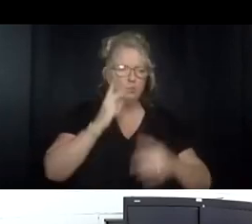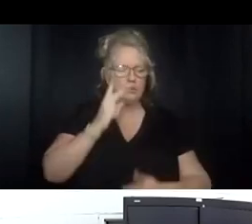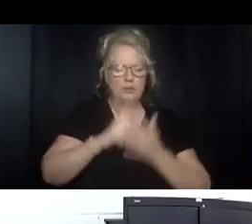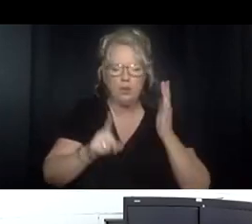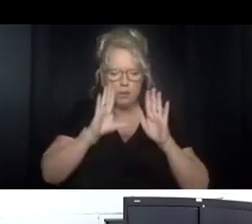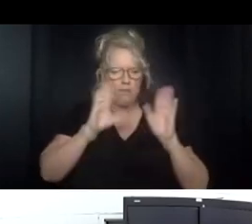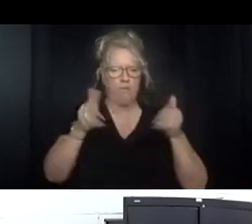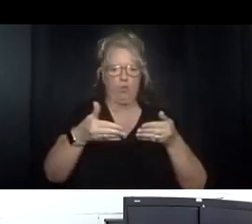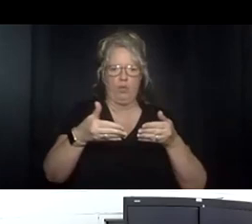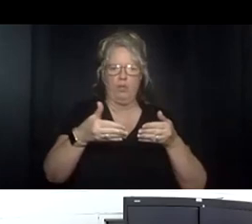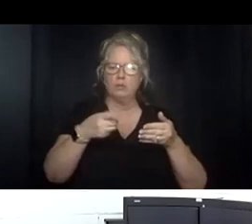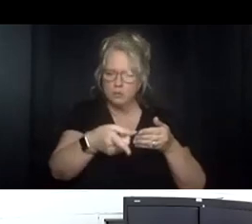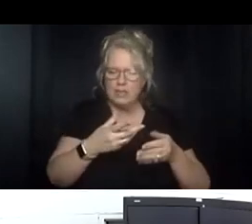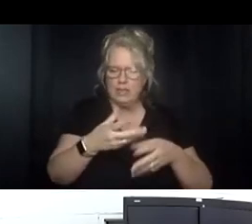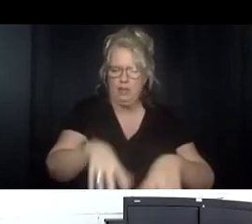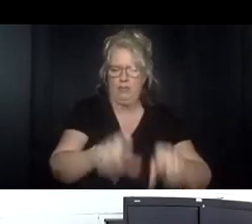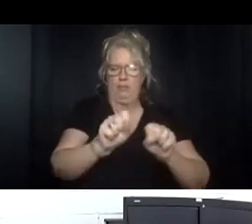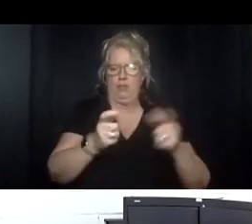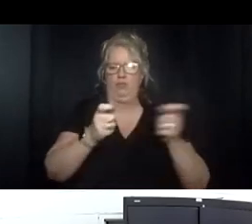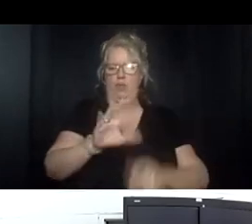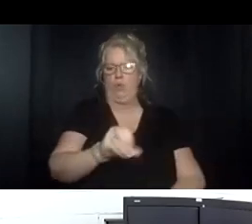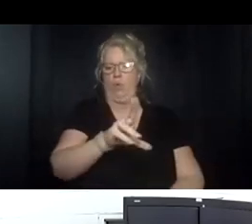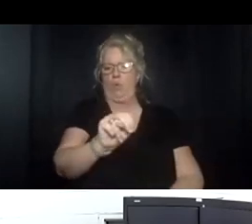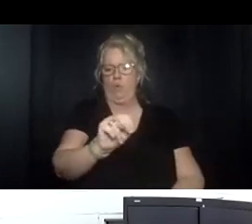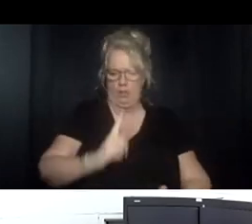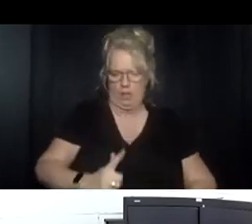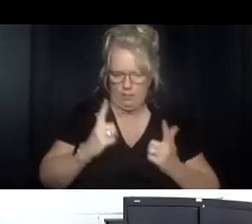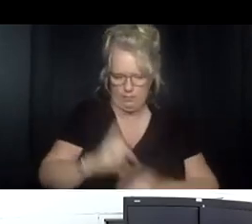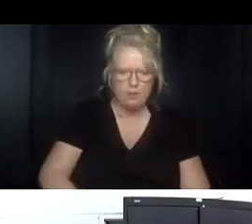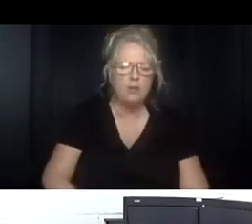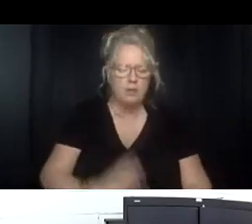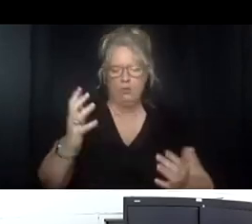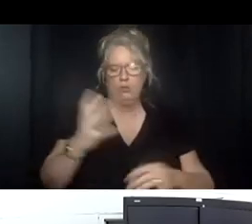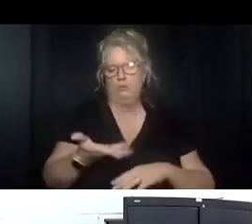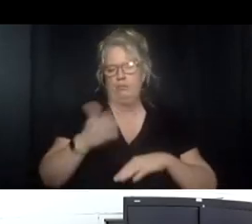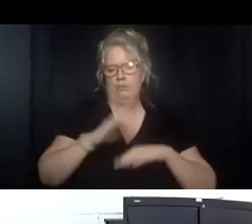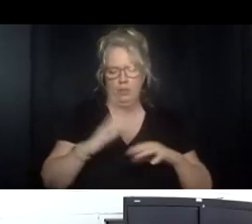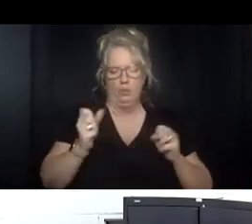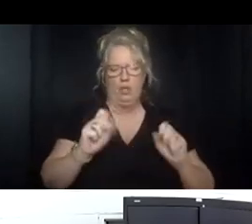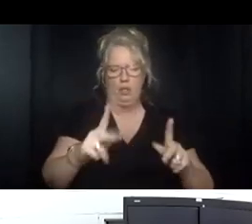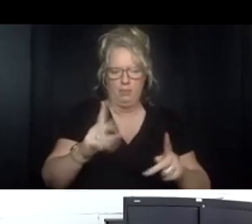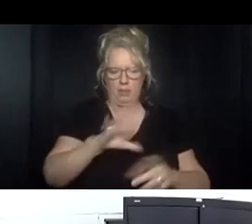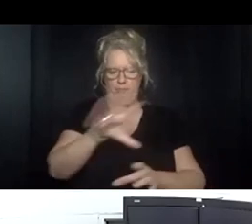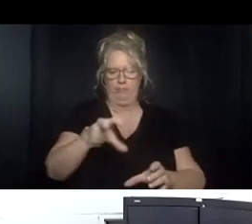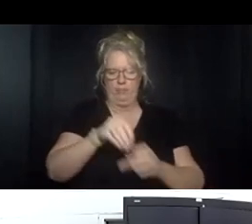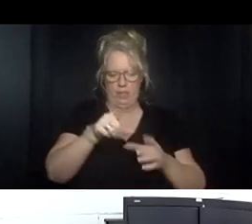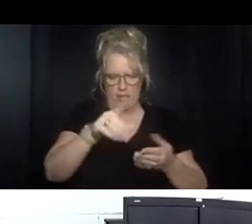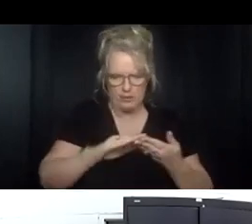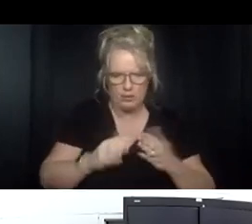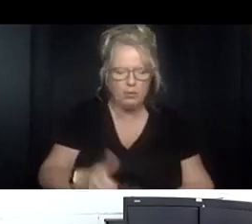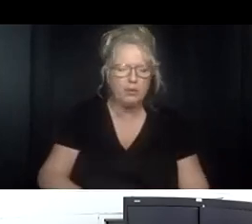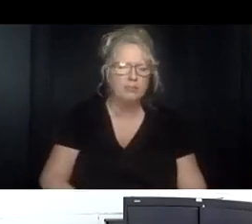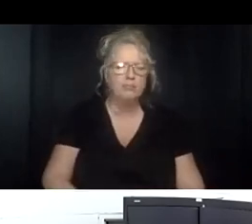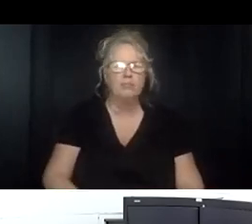person in gaining control over their own life to increase opportunities for participation in the community to